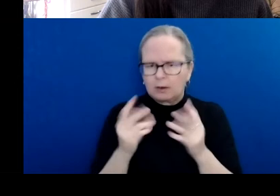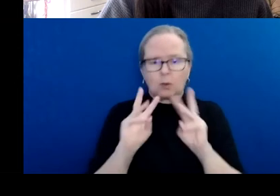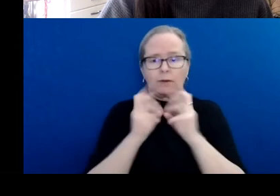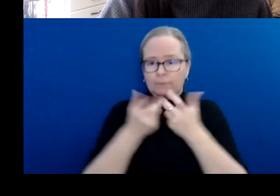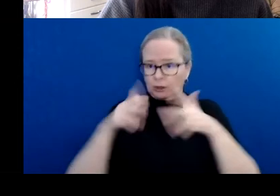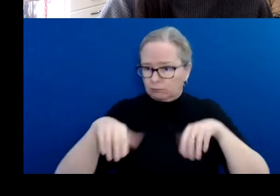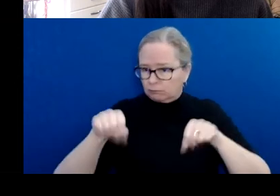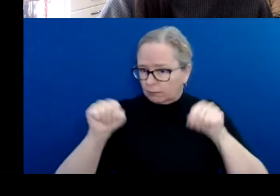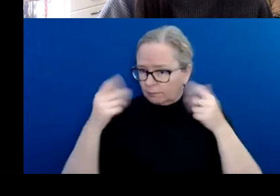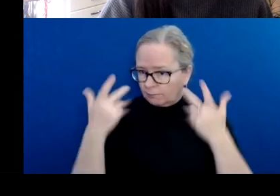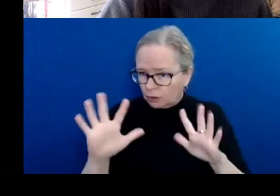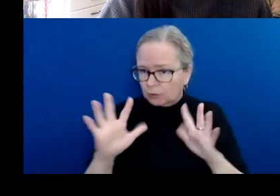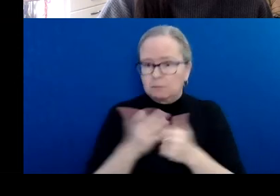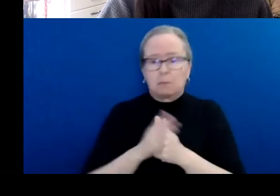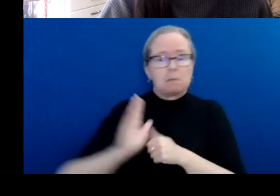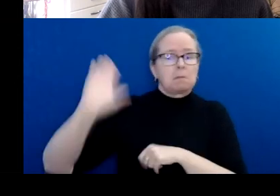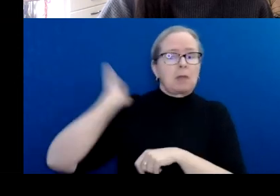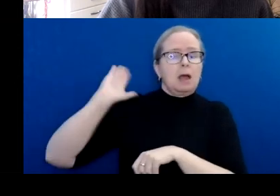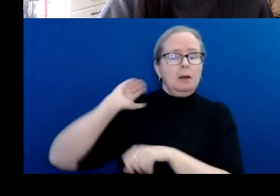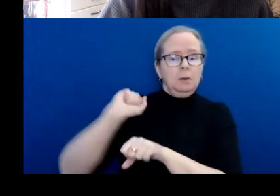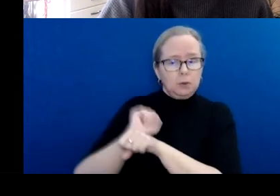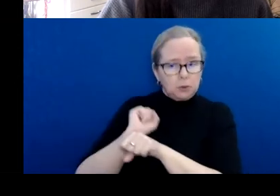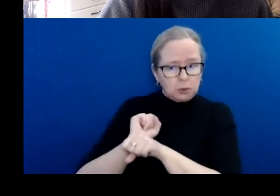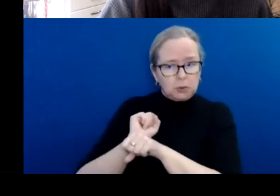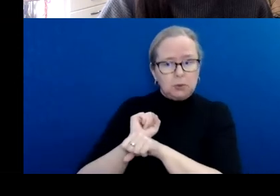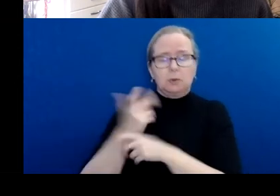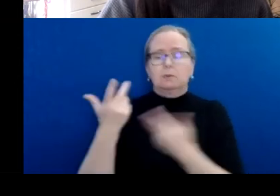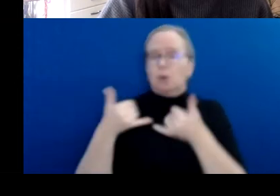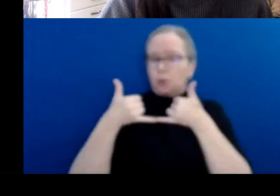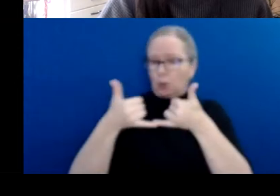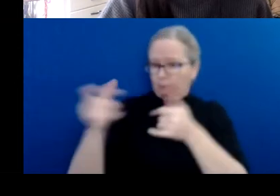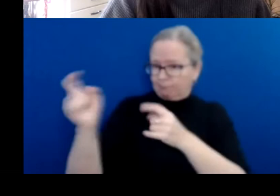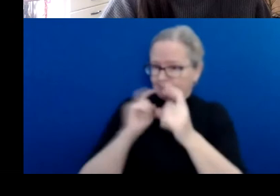awards, grants received, and much more.